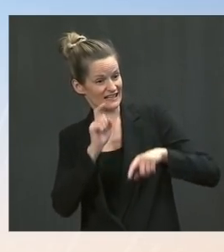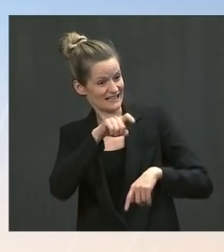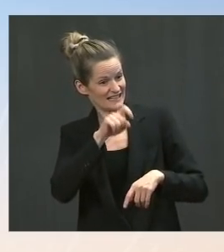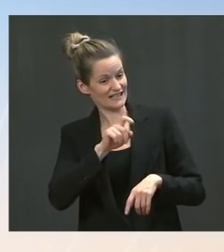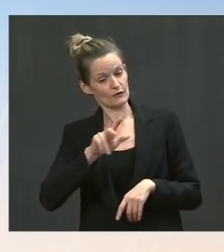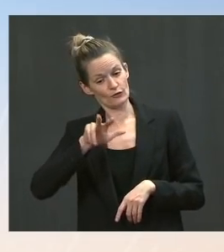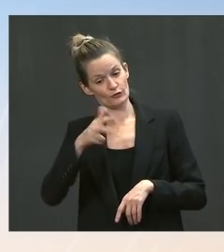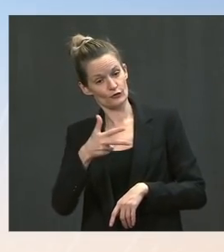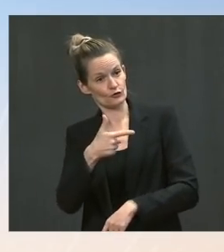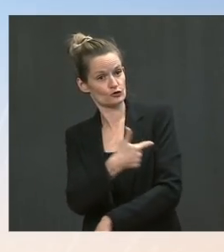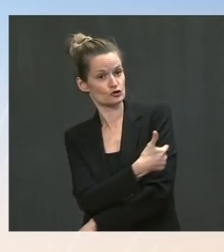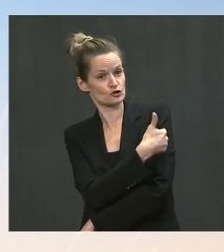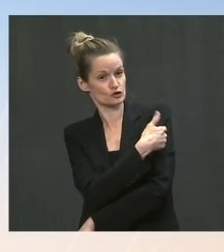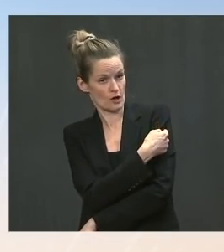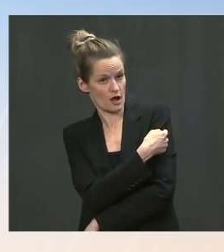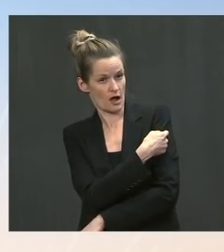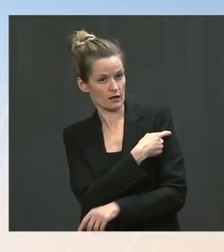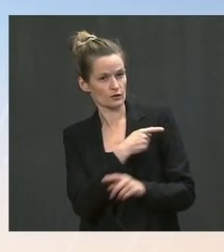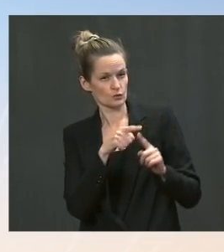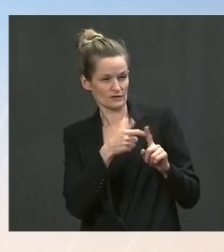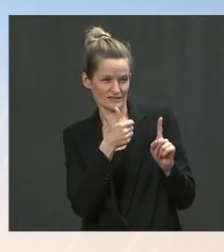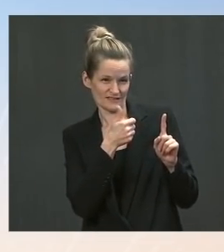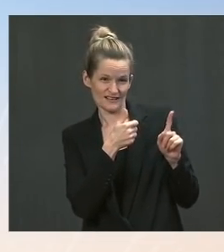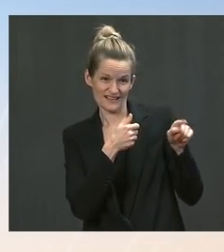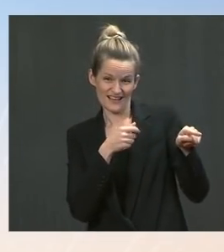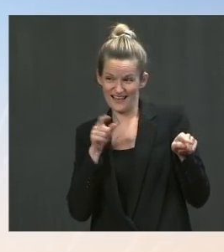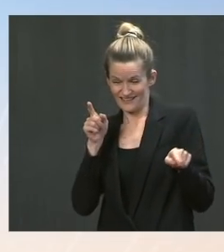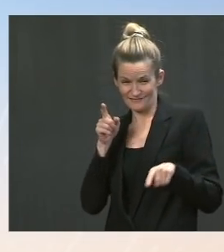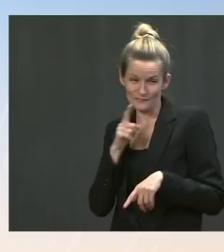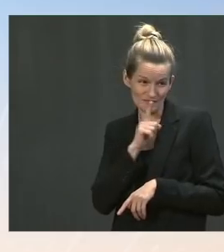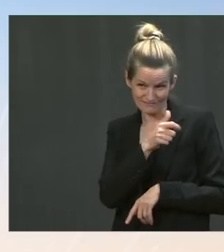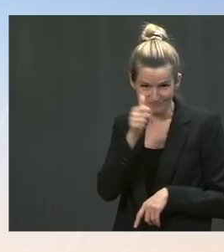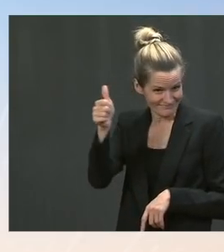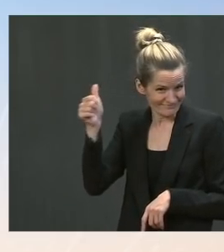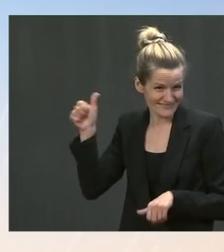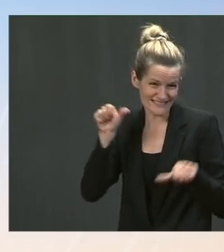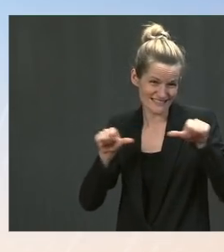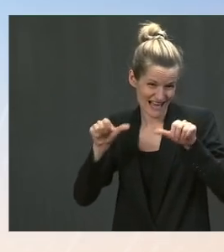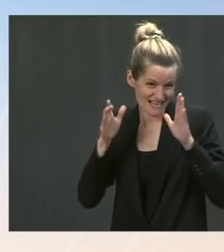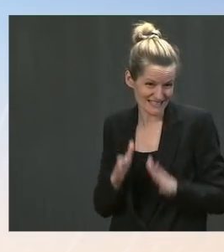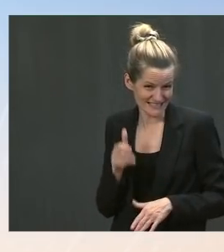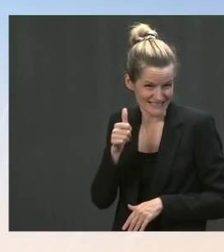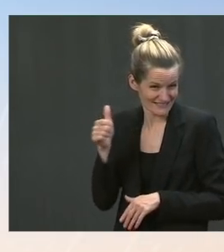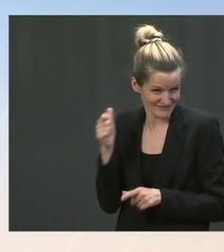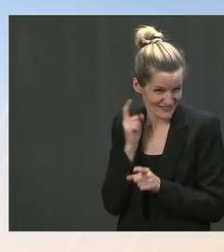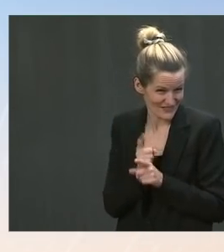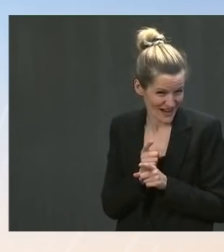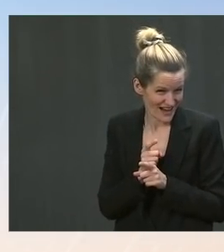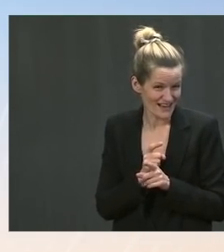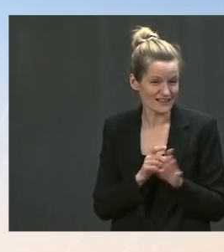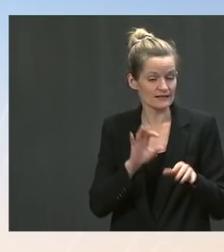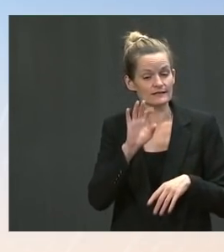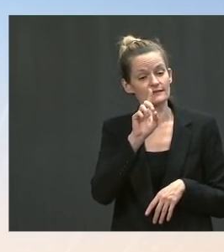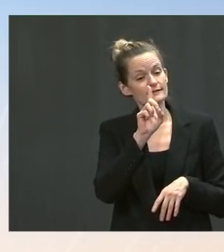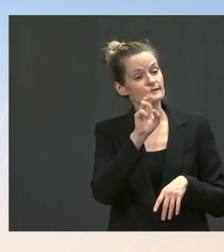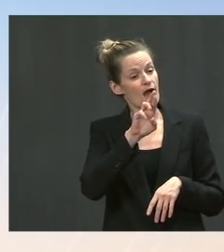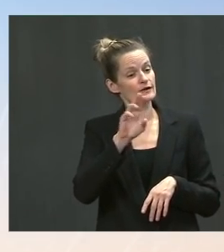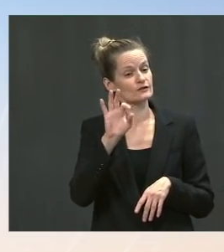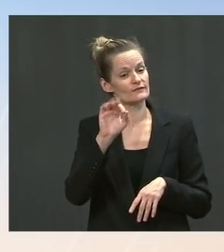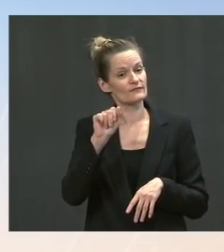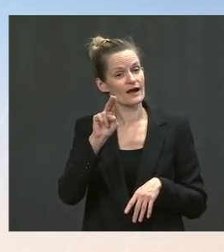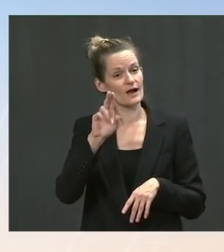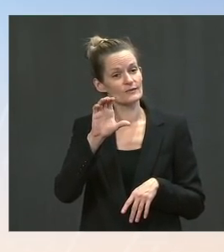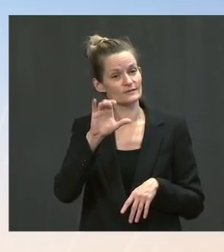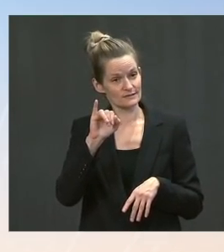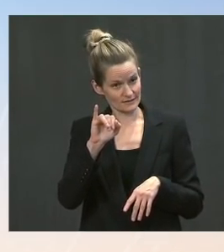safely protected. They're scientists, right? So I know that Dr. Fauci has obviously also referred recently, or maybe